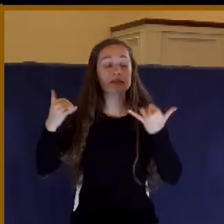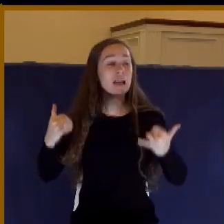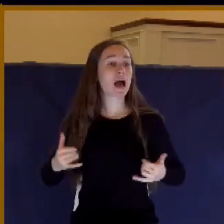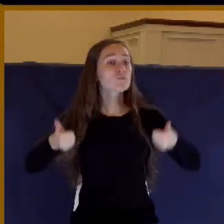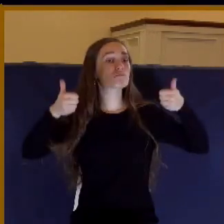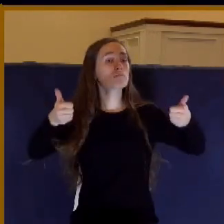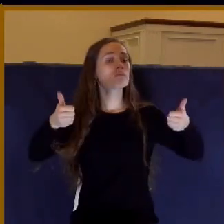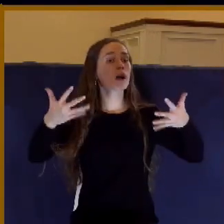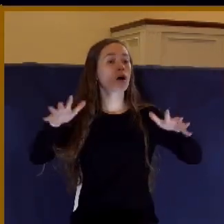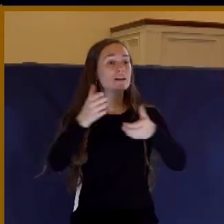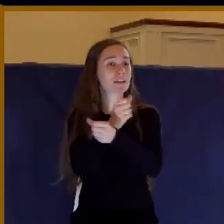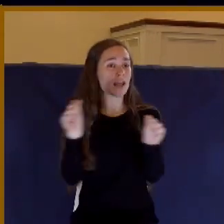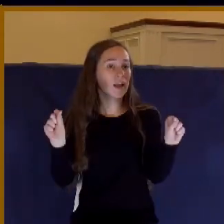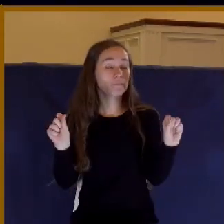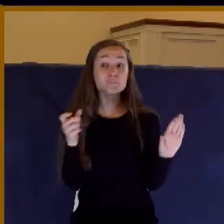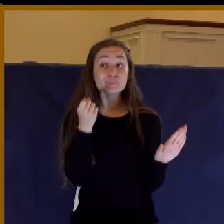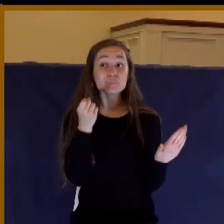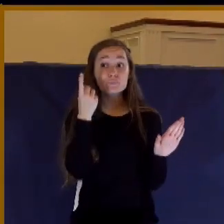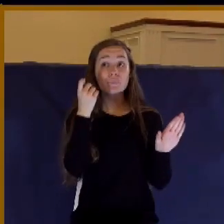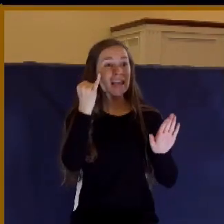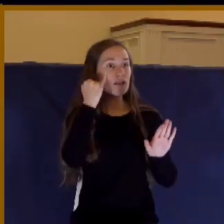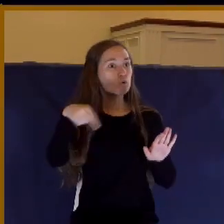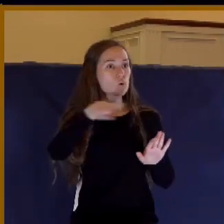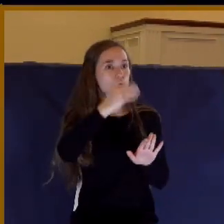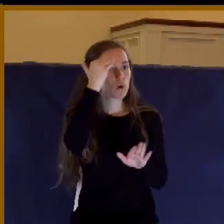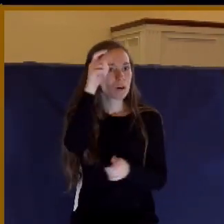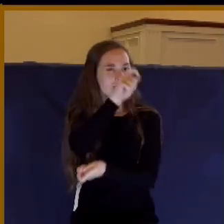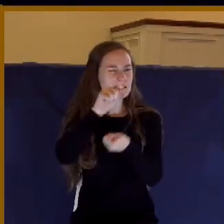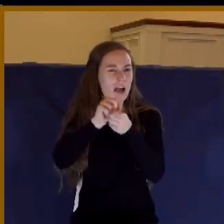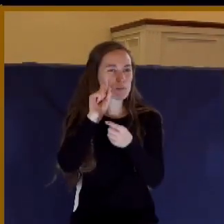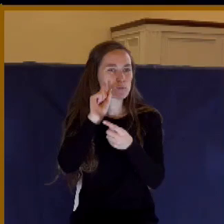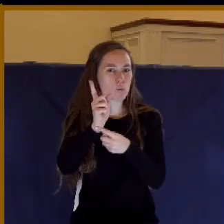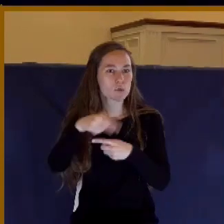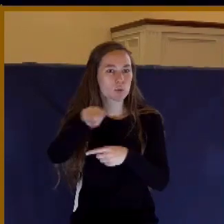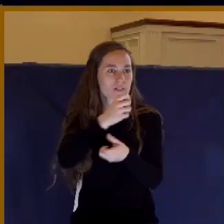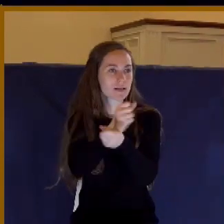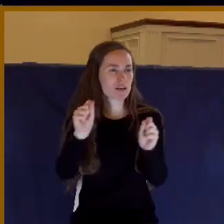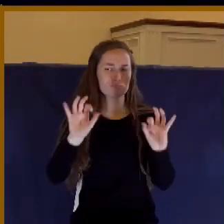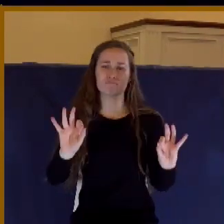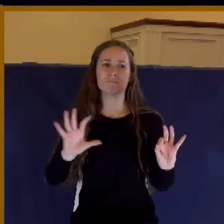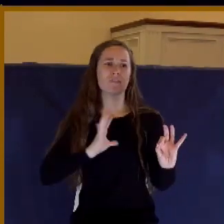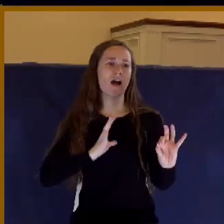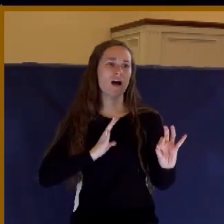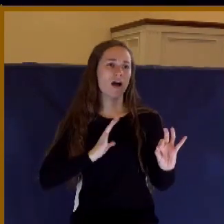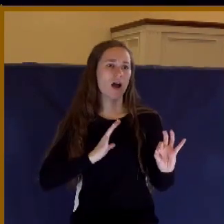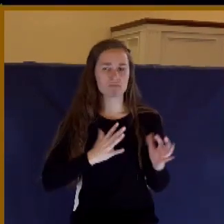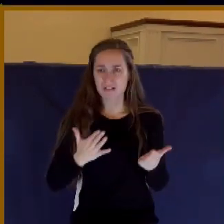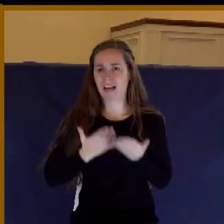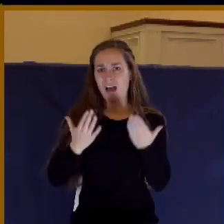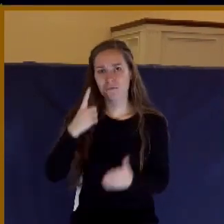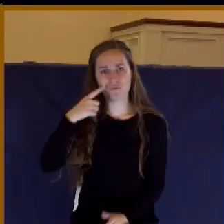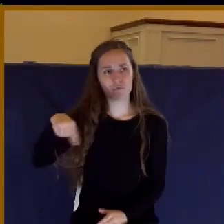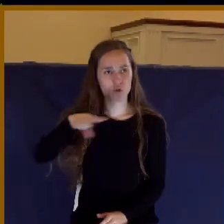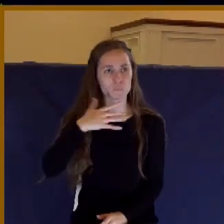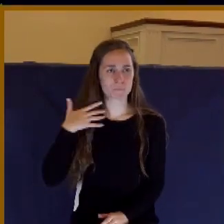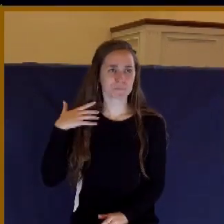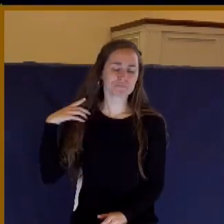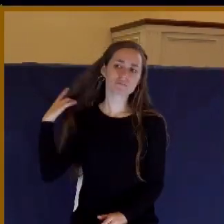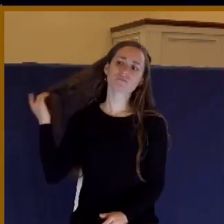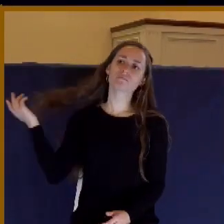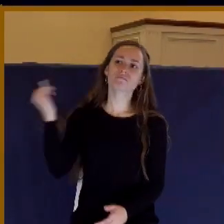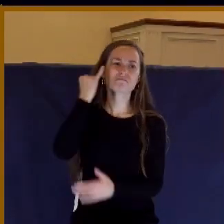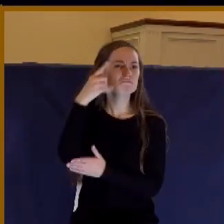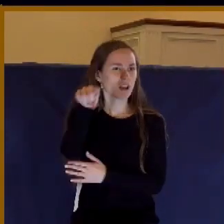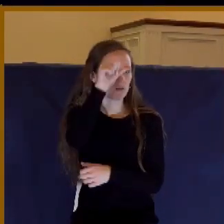Now, let me just say this. Look, if you know the exact moment that you were saved, that's fine. I'm glad that that's true of you. If you can remember the